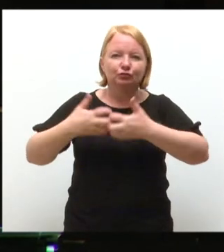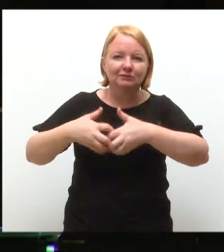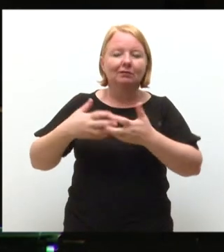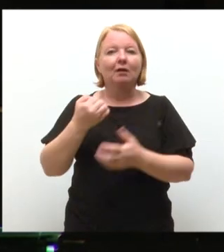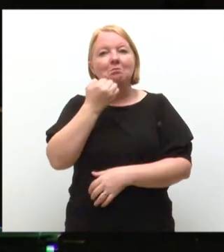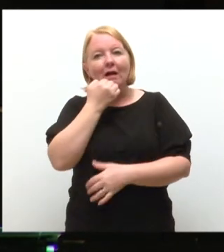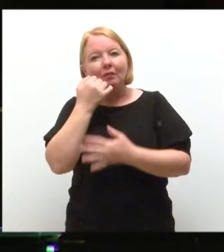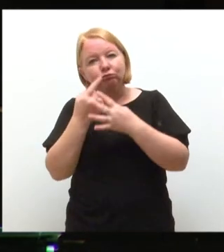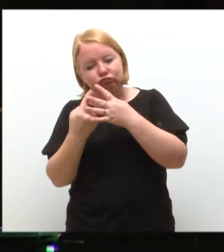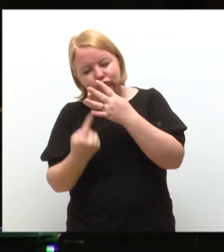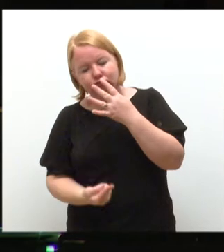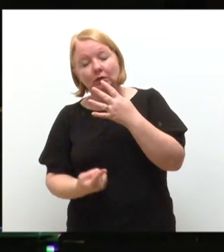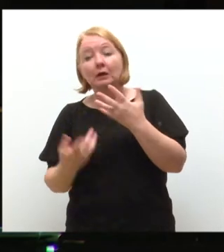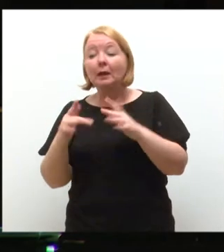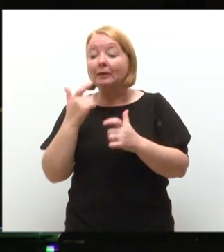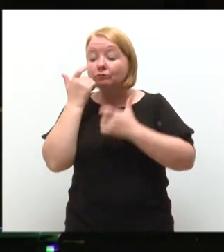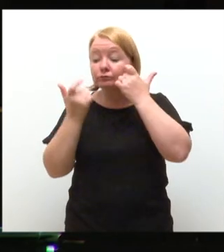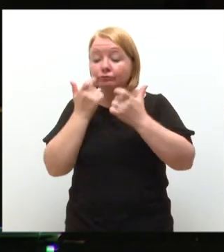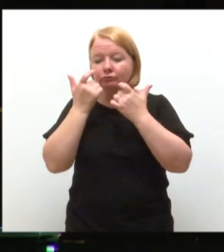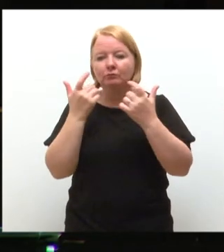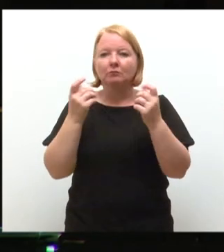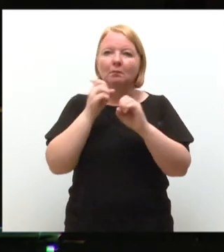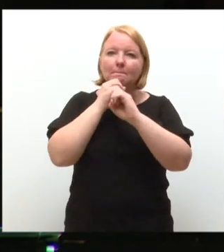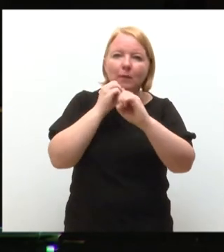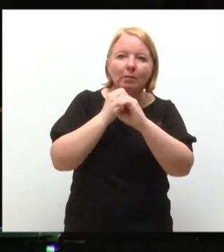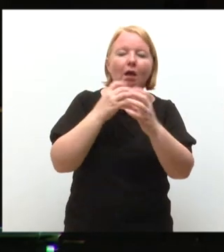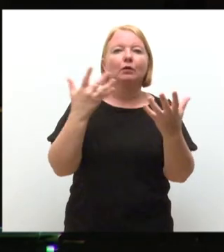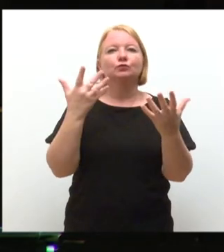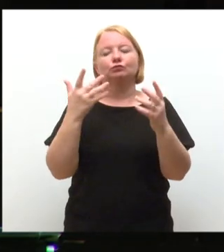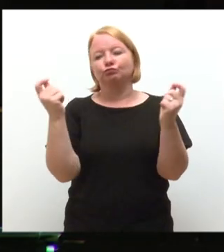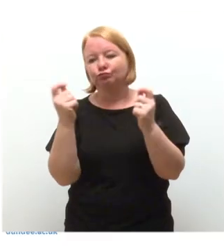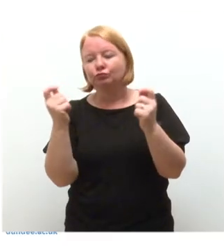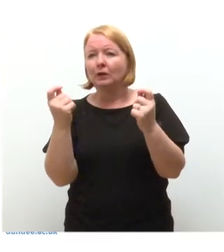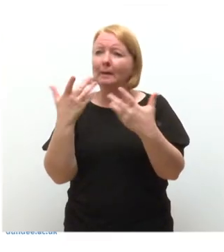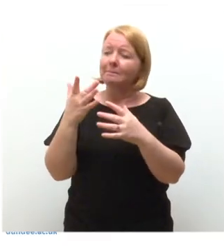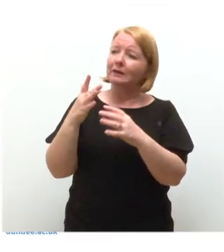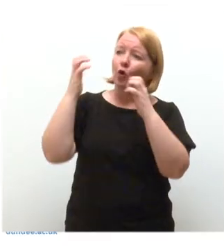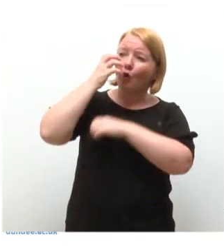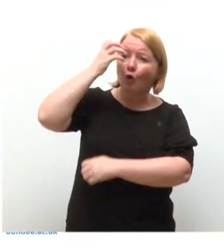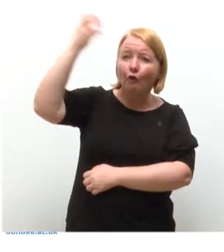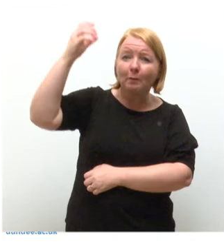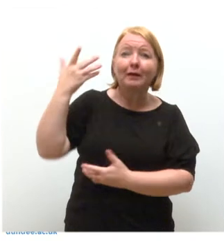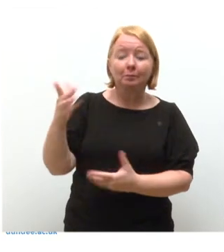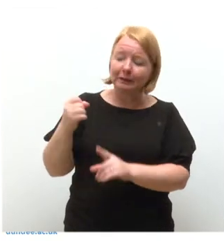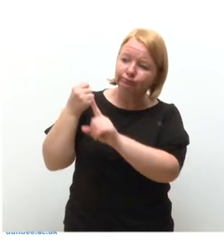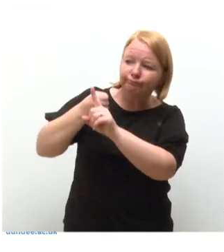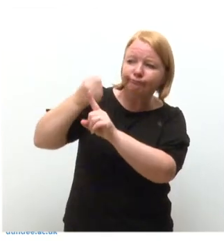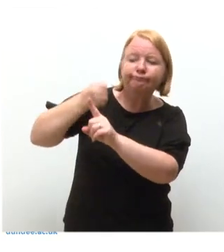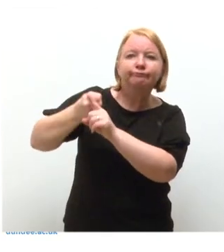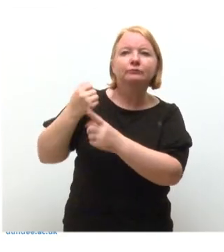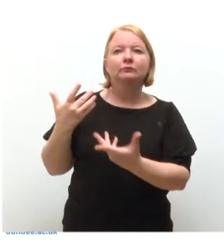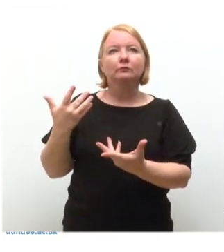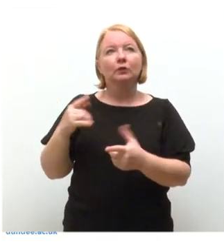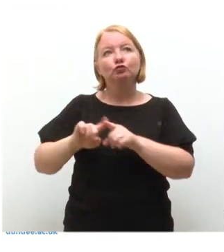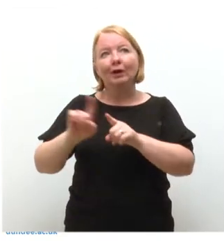She has led investigations, published reports, spoken widely, and lobbied governments. She has done whatever it takes to